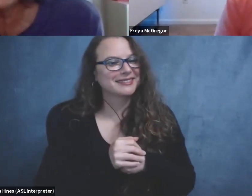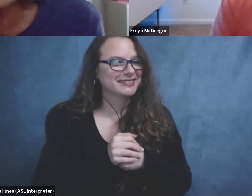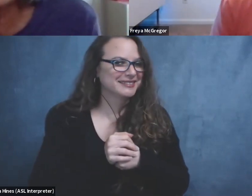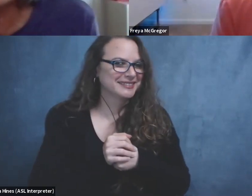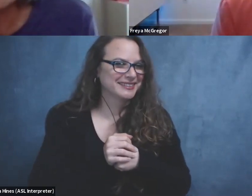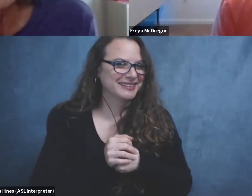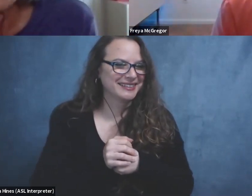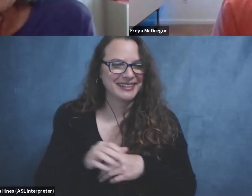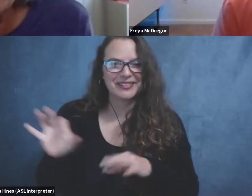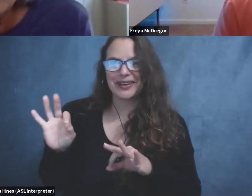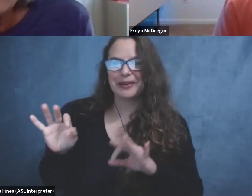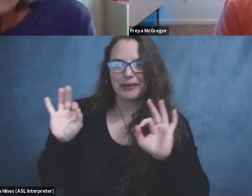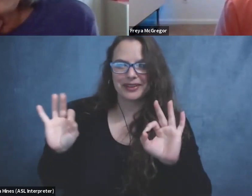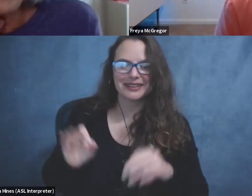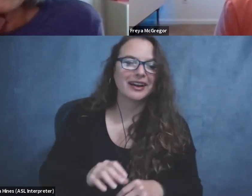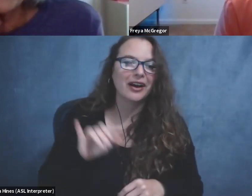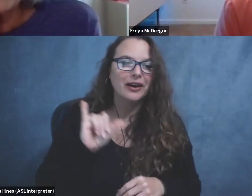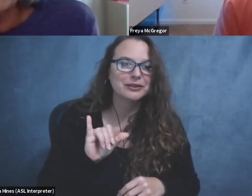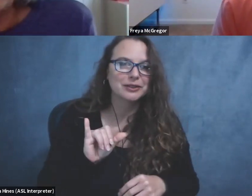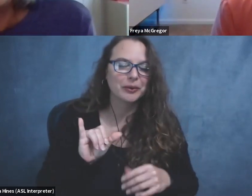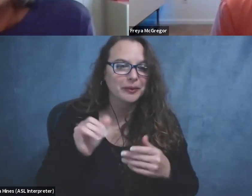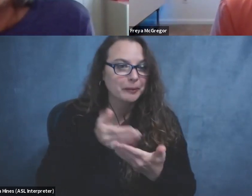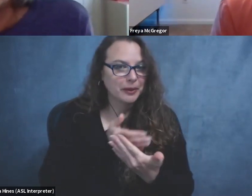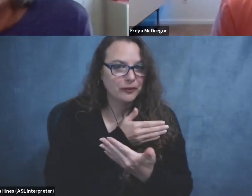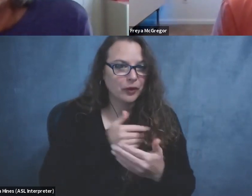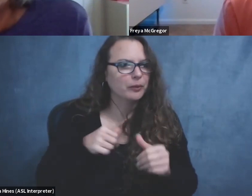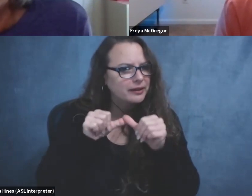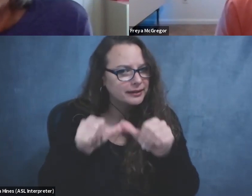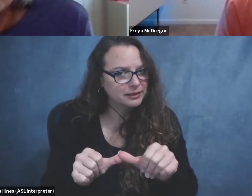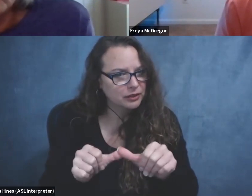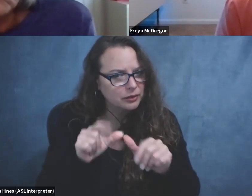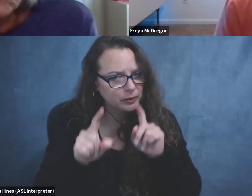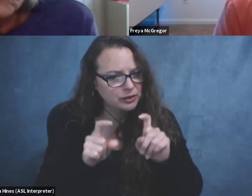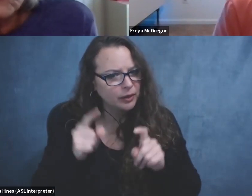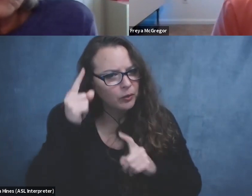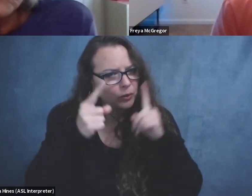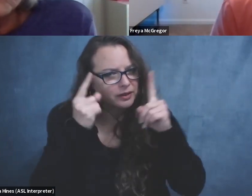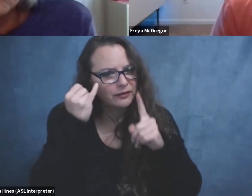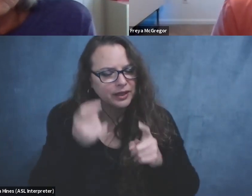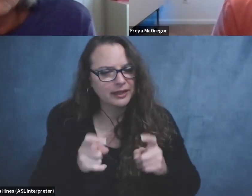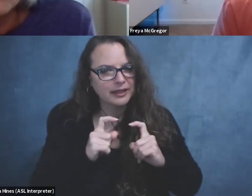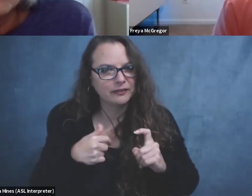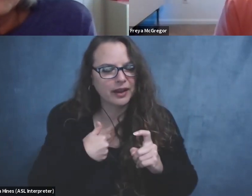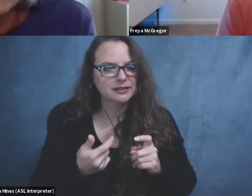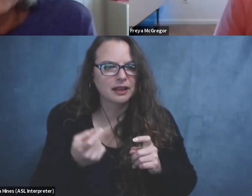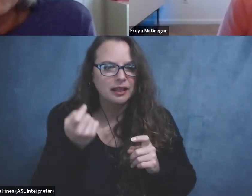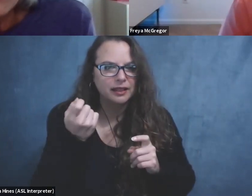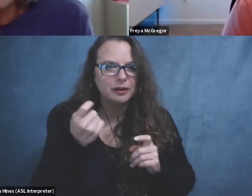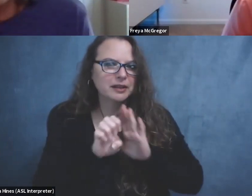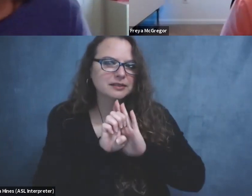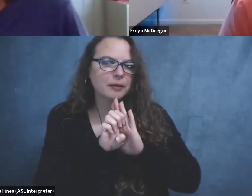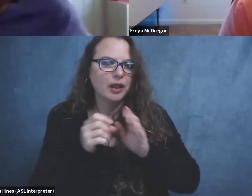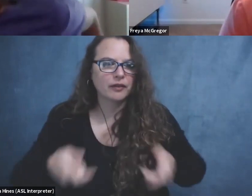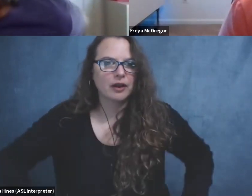Perfect. Thank you. Oh, and by the way, before you, um, before we keep going with questions, I was wondering if you could give us a little demonstration of a wheelie.